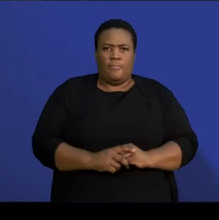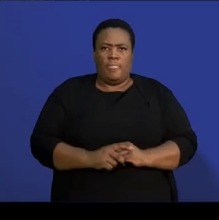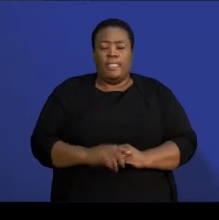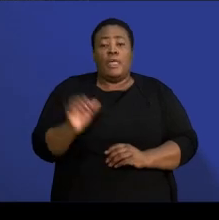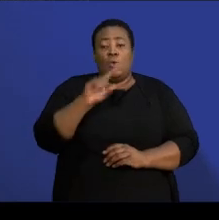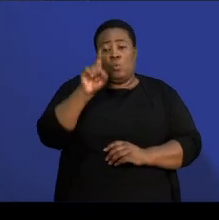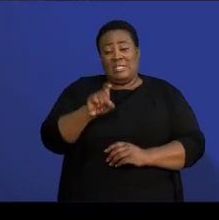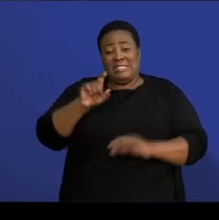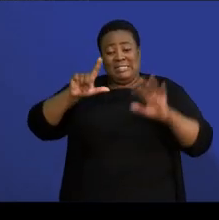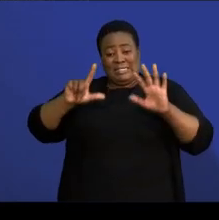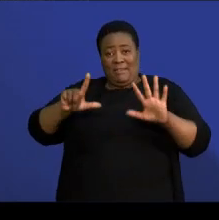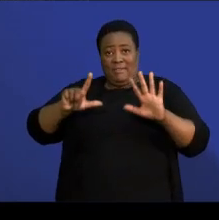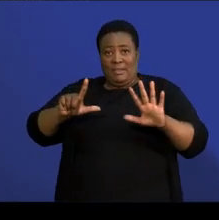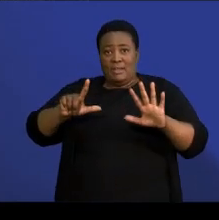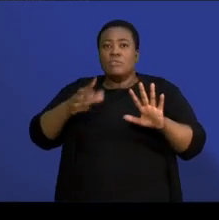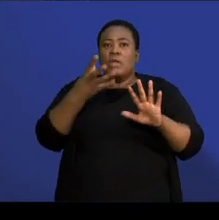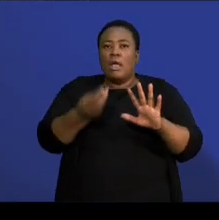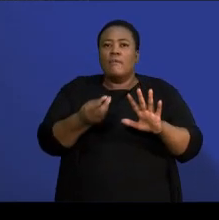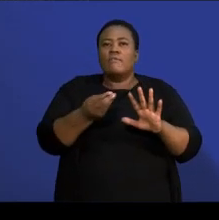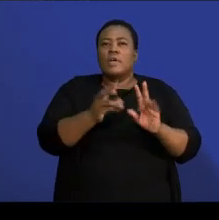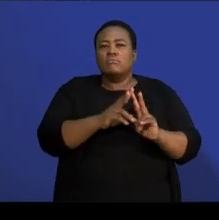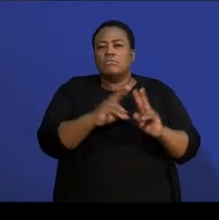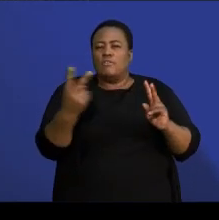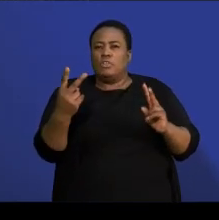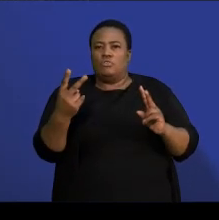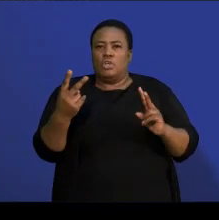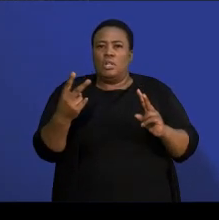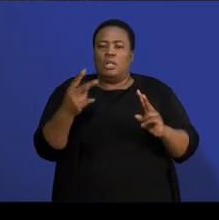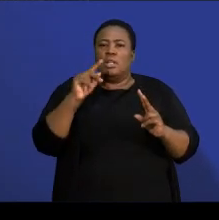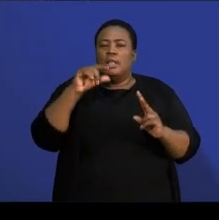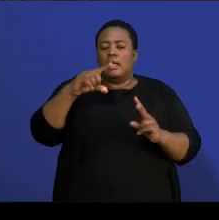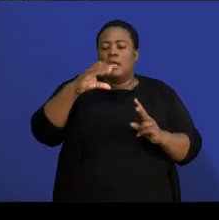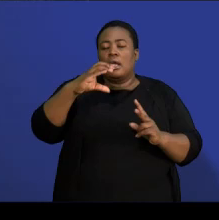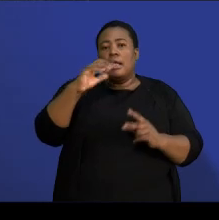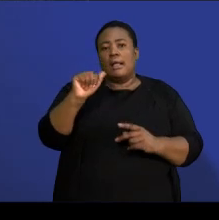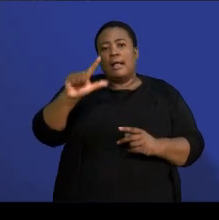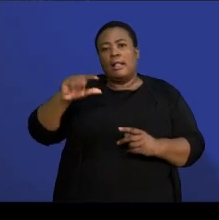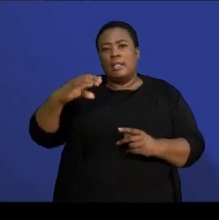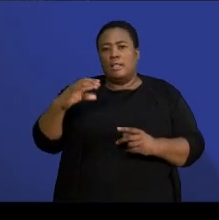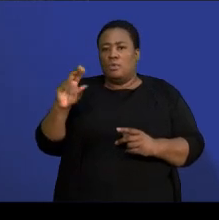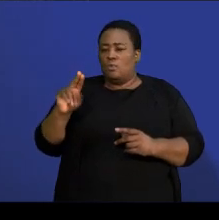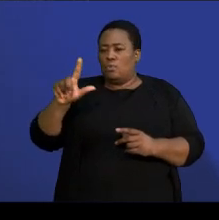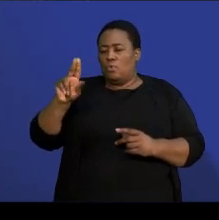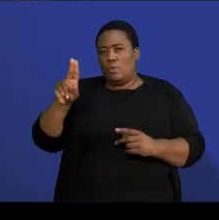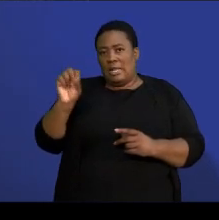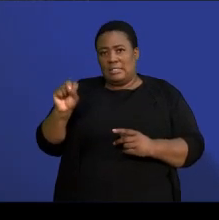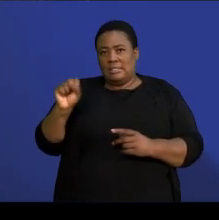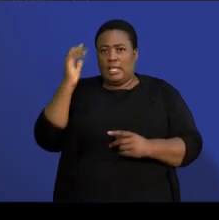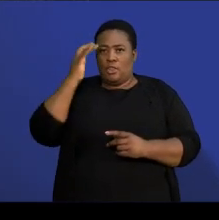differential calculus theory, which is between 15 plus minus 3 marks.